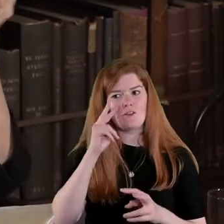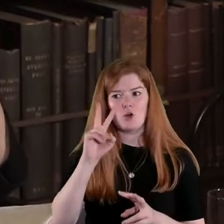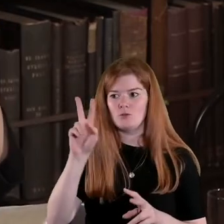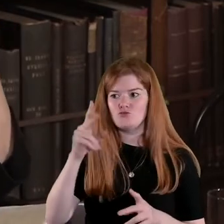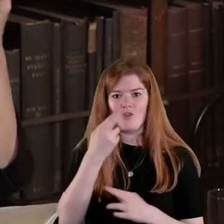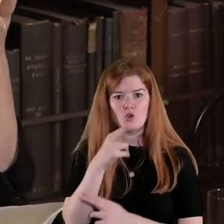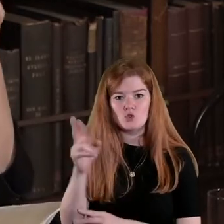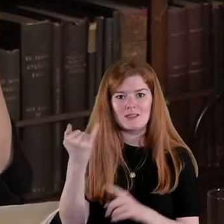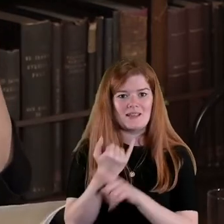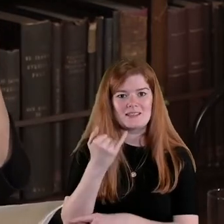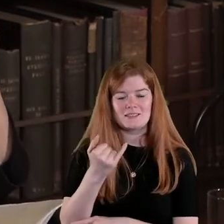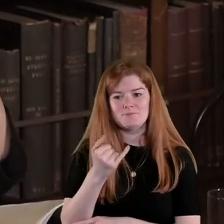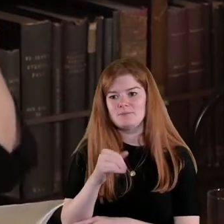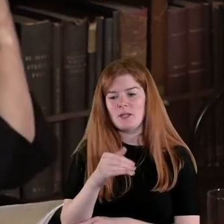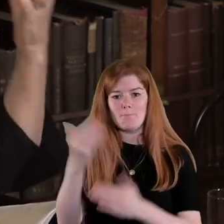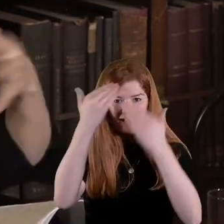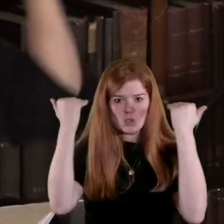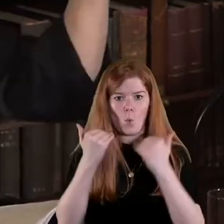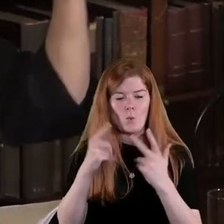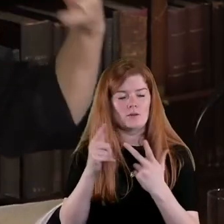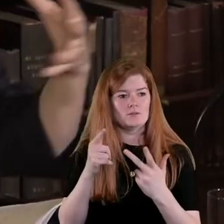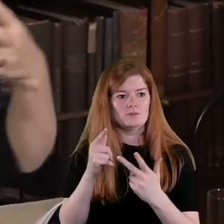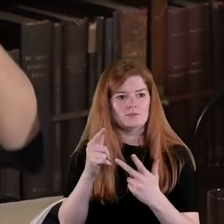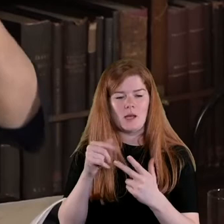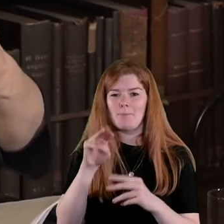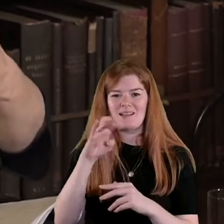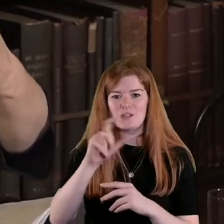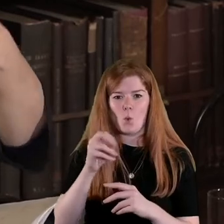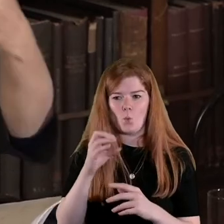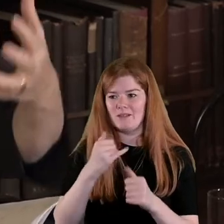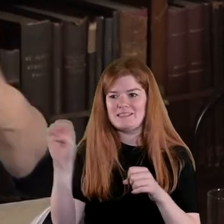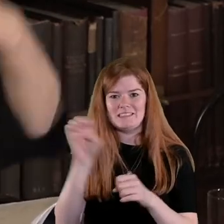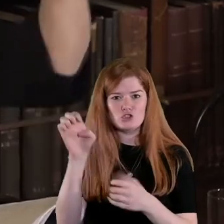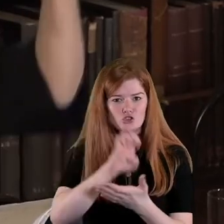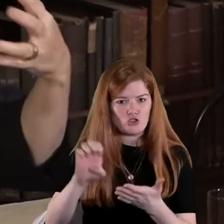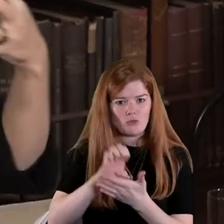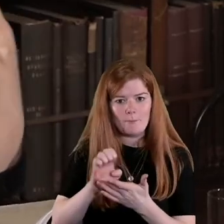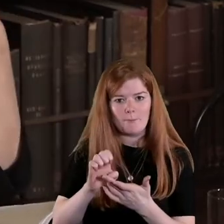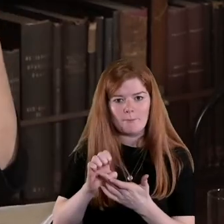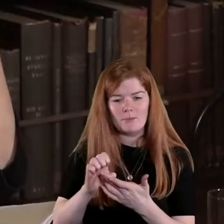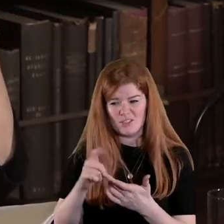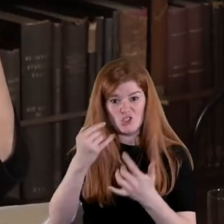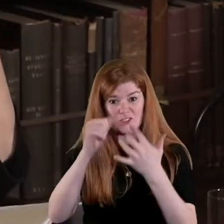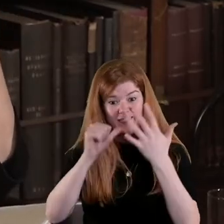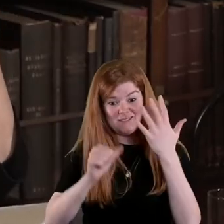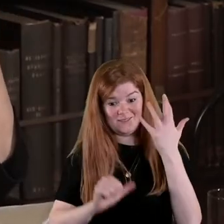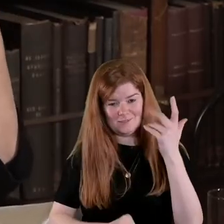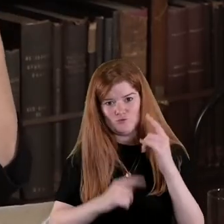the revolutions in Mexico you know a whole Eastern Europe Eastern Europe she lists a whole range